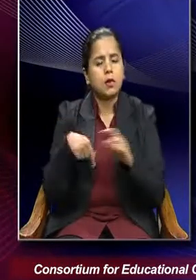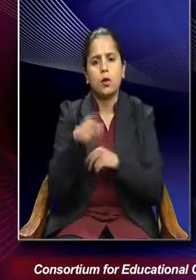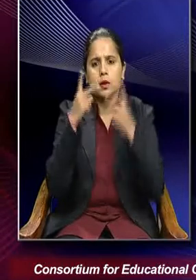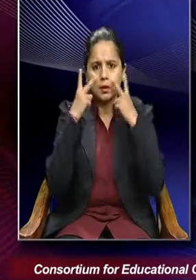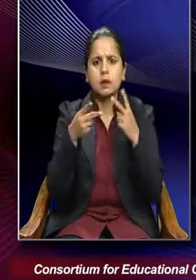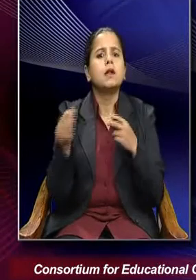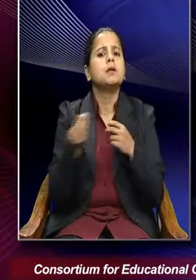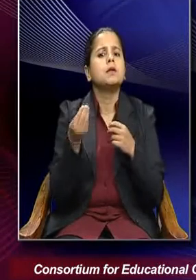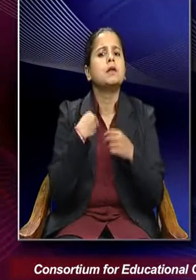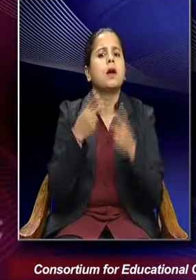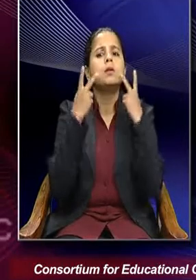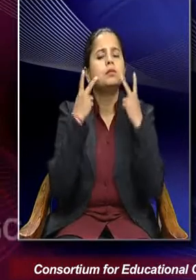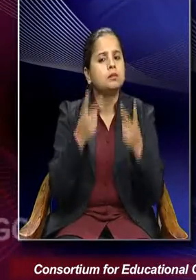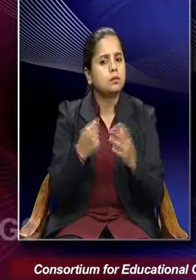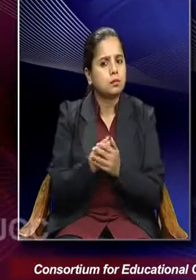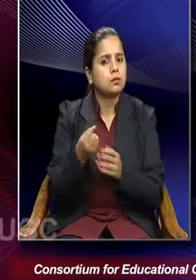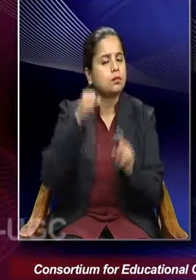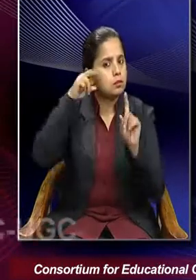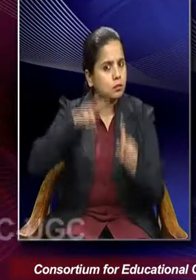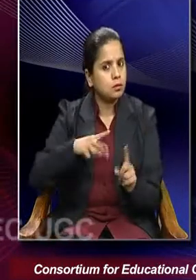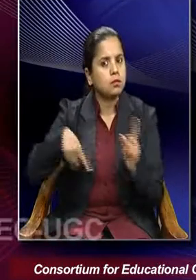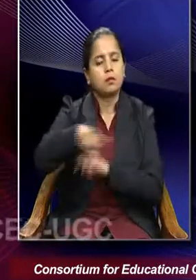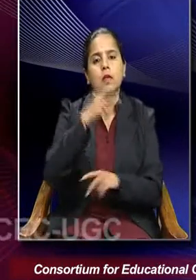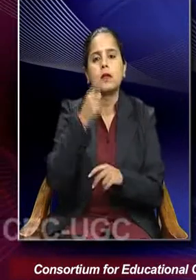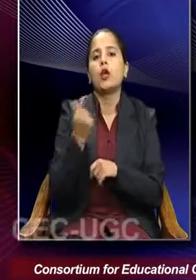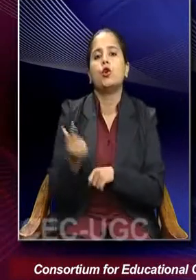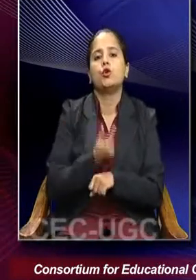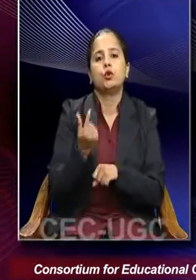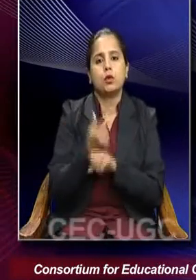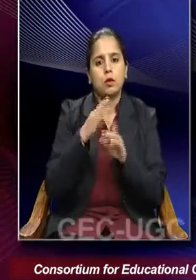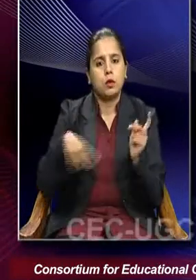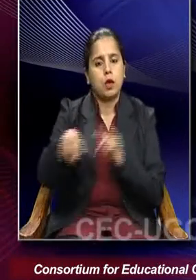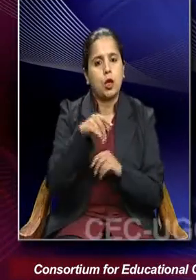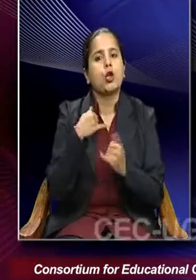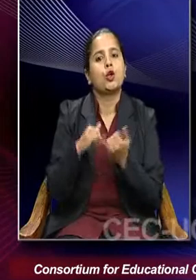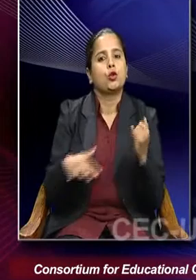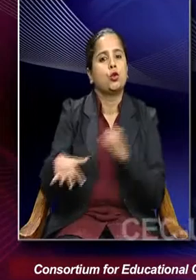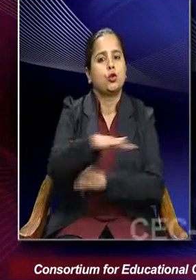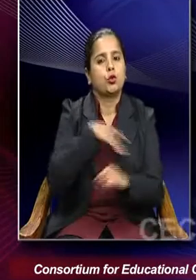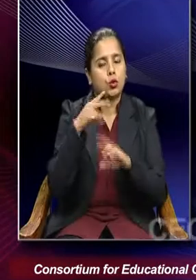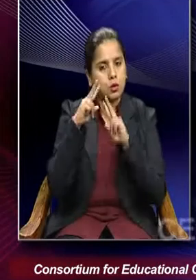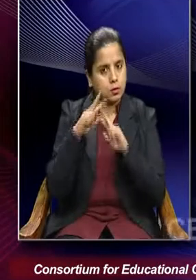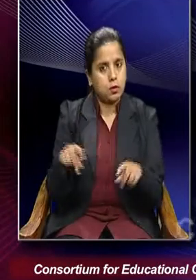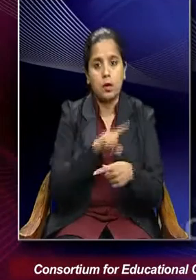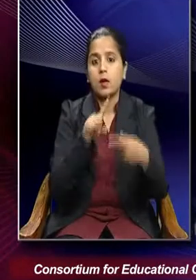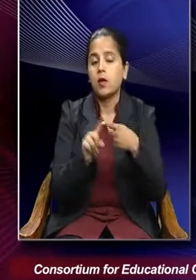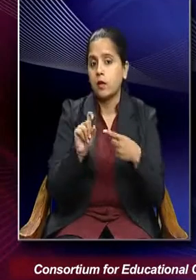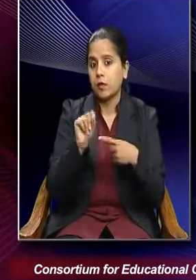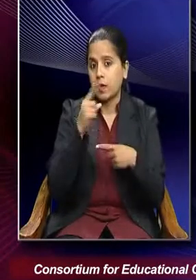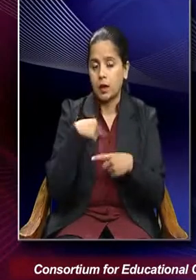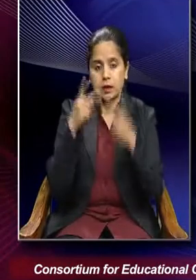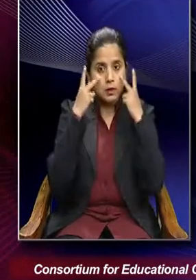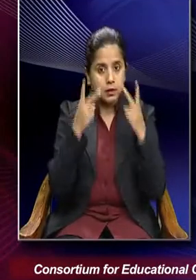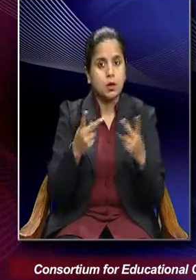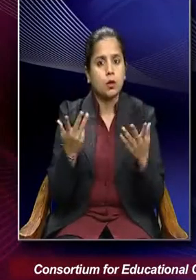some of the perspective which has been used by sociologists. And the first that we look into